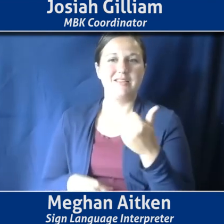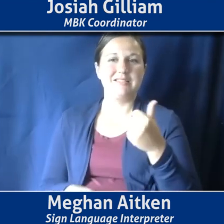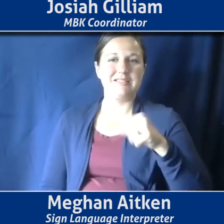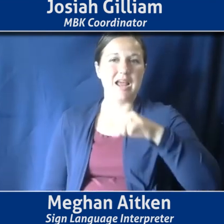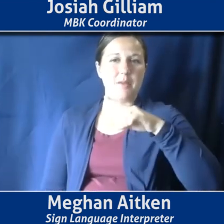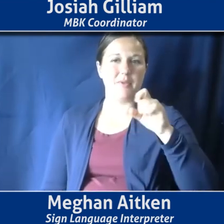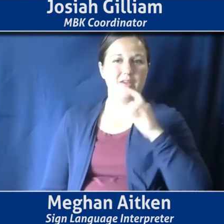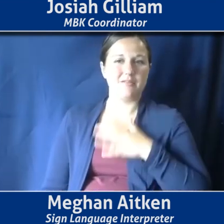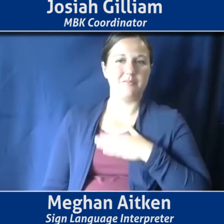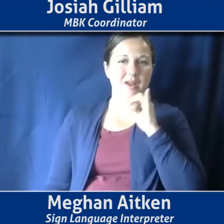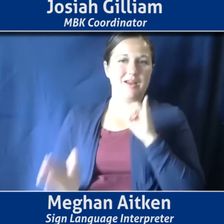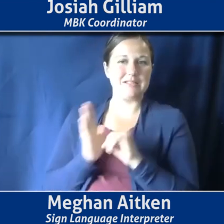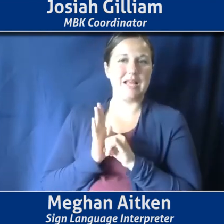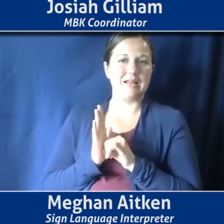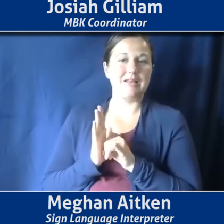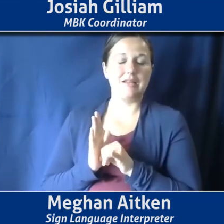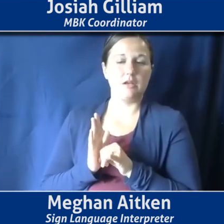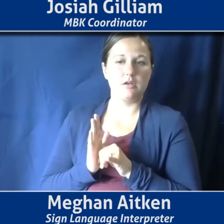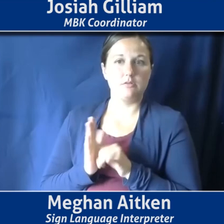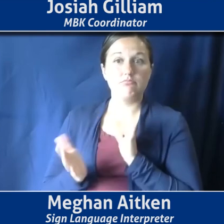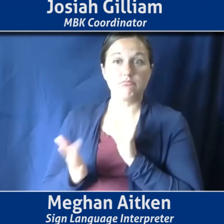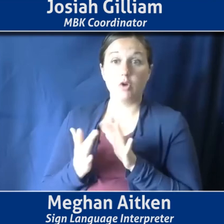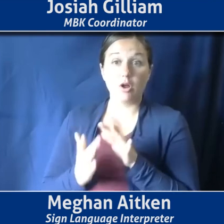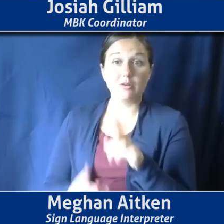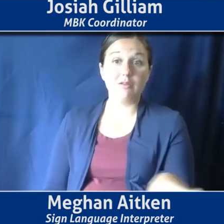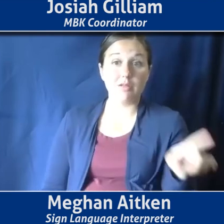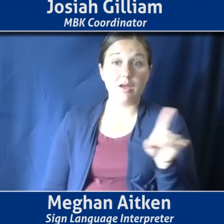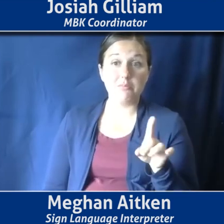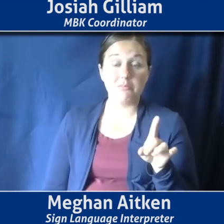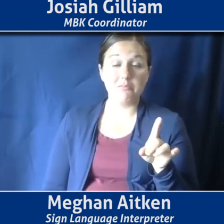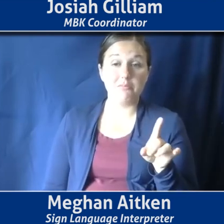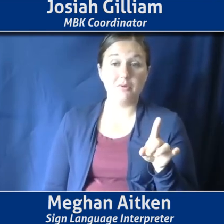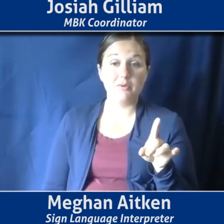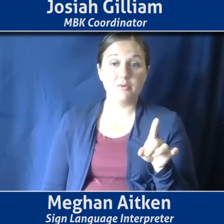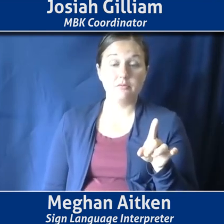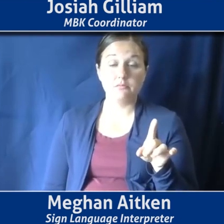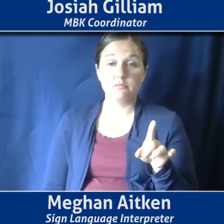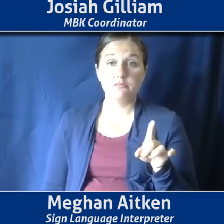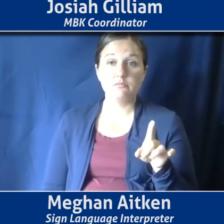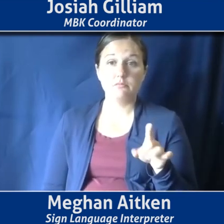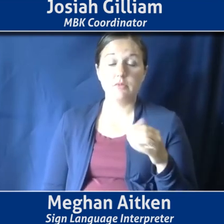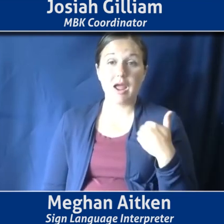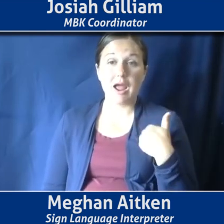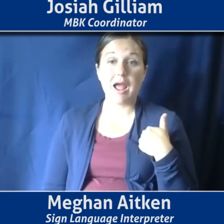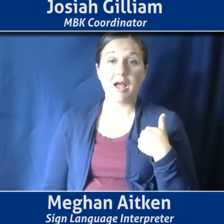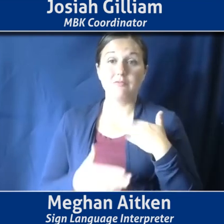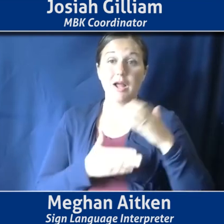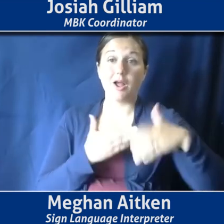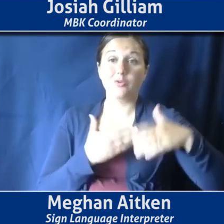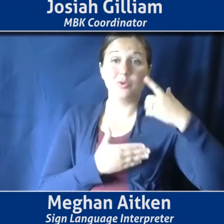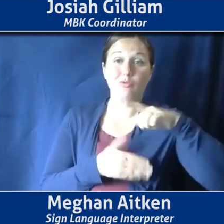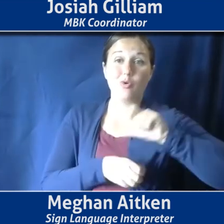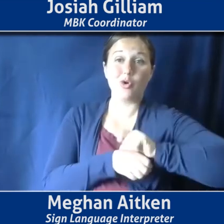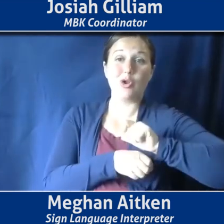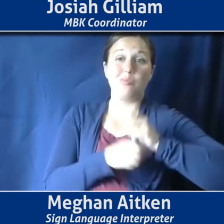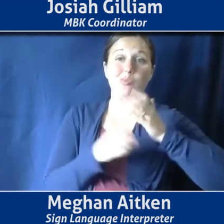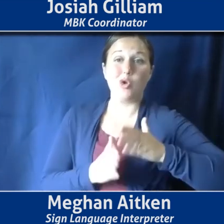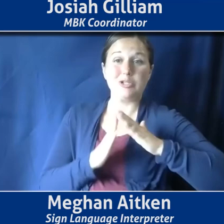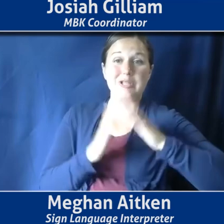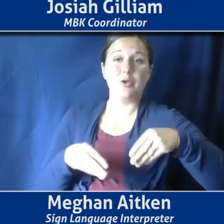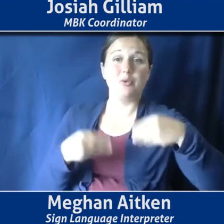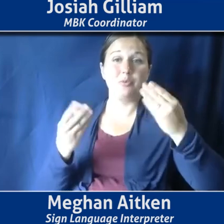identity, you know, that's something that you could reach out to them and that, you know, there are repercussions for those, um, employers or housing providers,